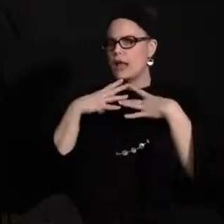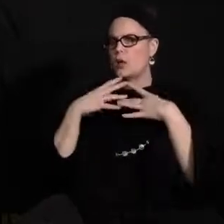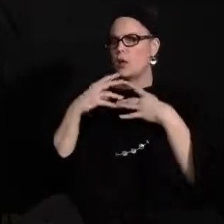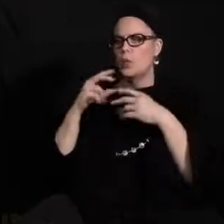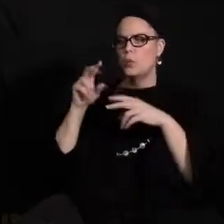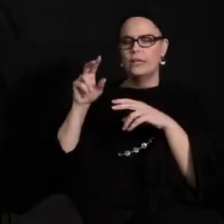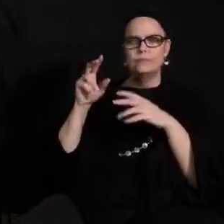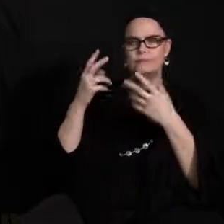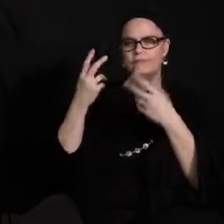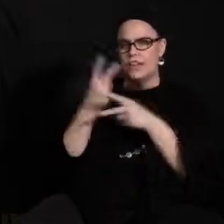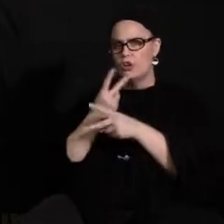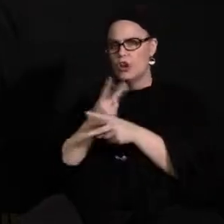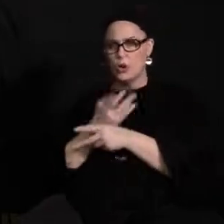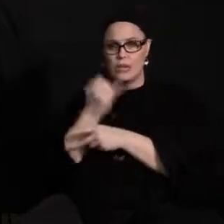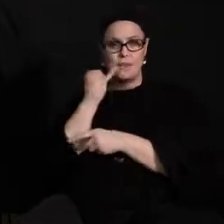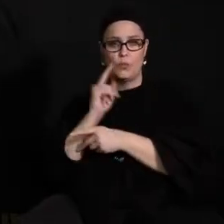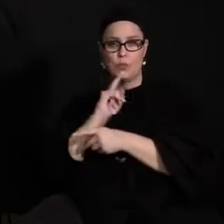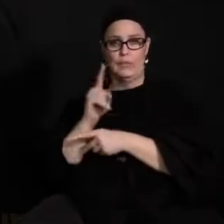notifications are needed.